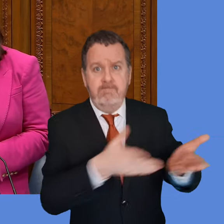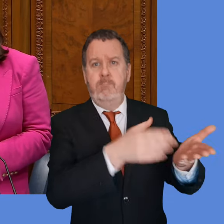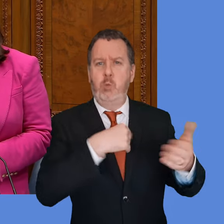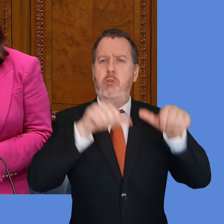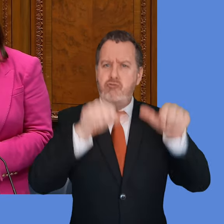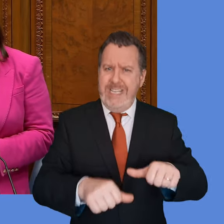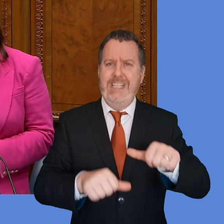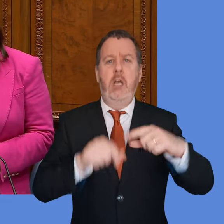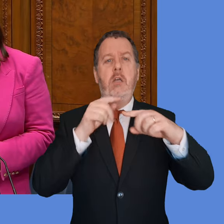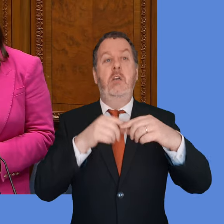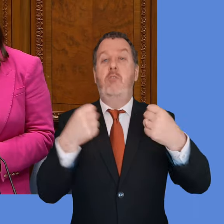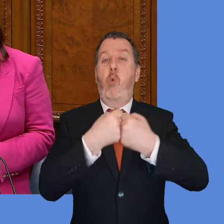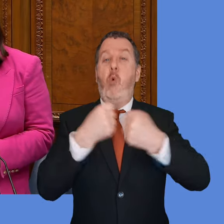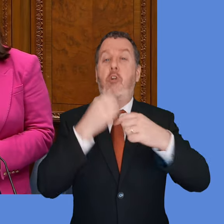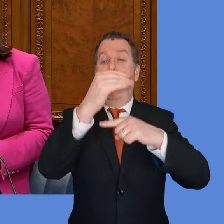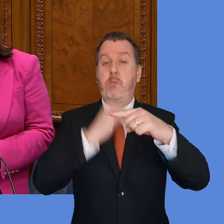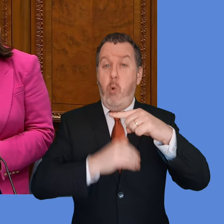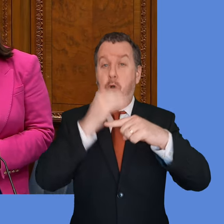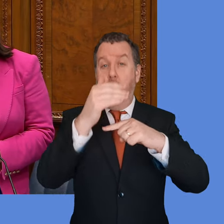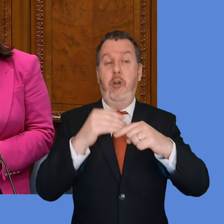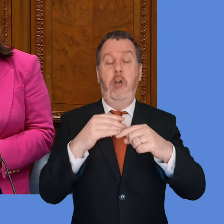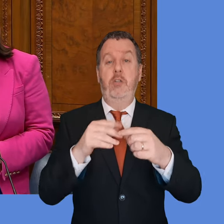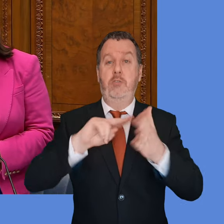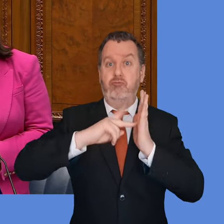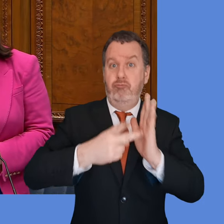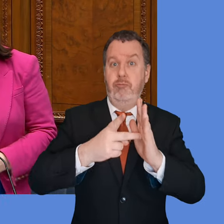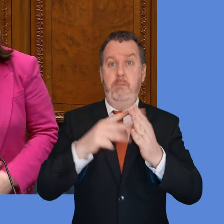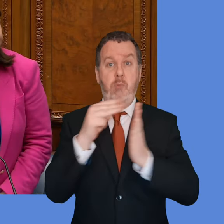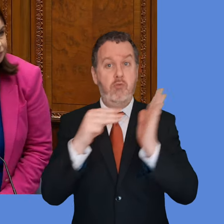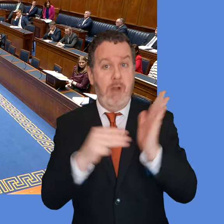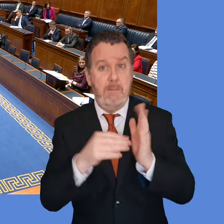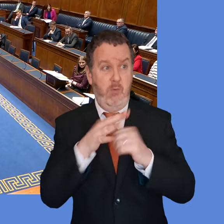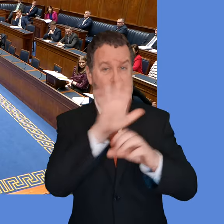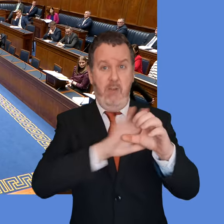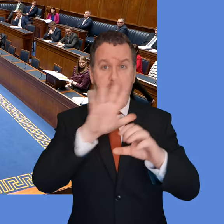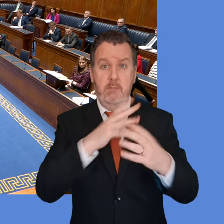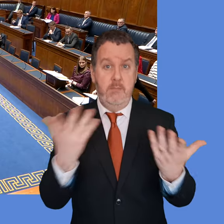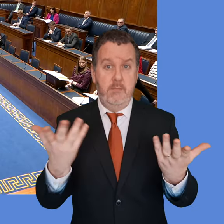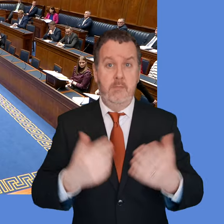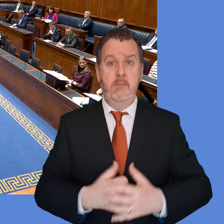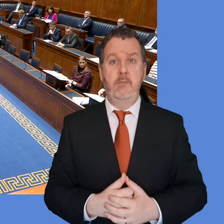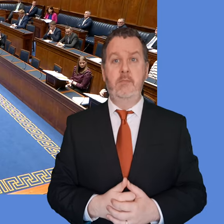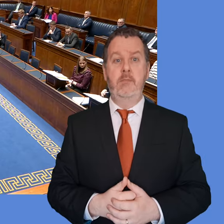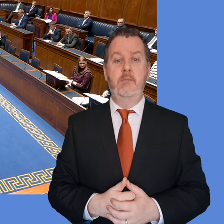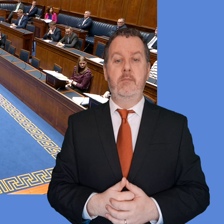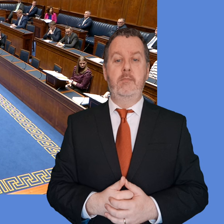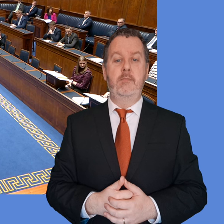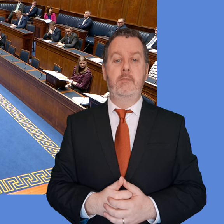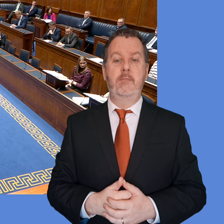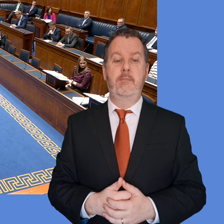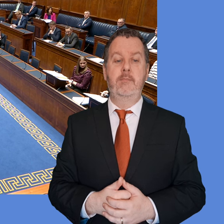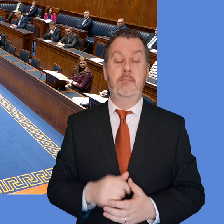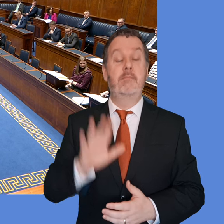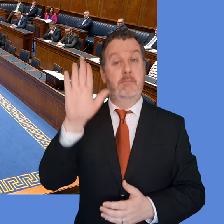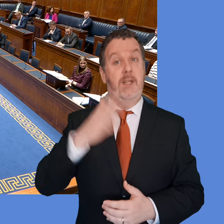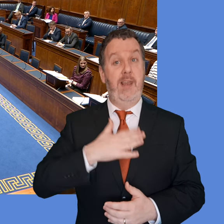strategic programme to divide growth in the North West cross-border city region? First minister? Yeah, can I just say I think that some of the work